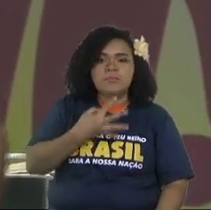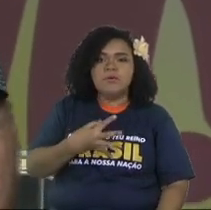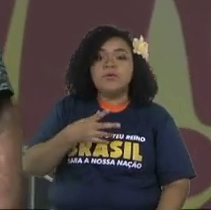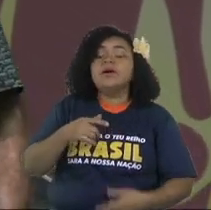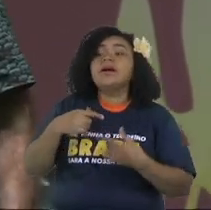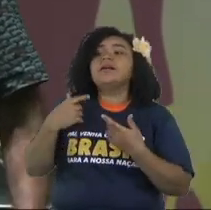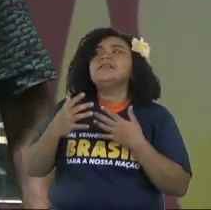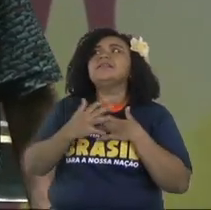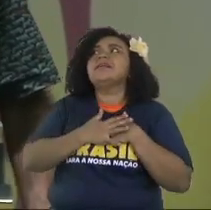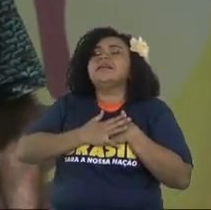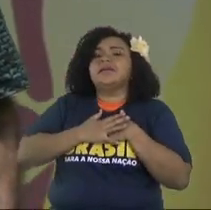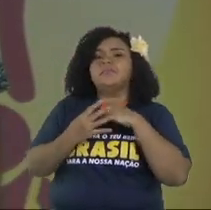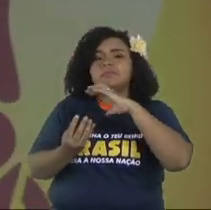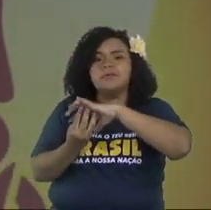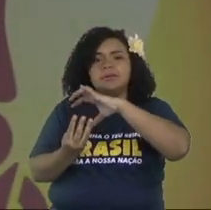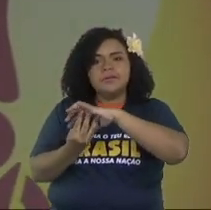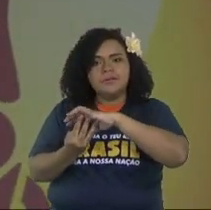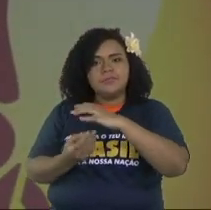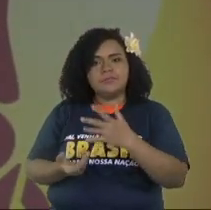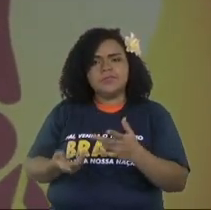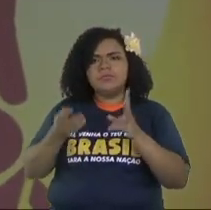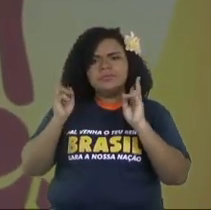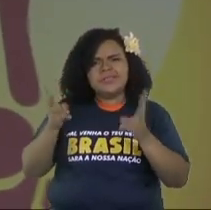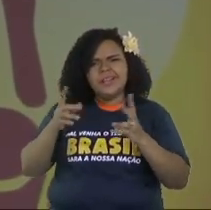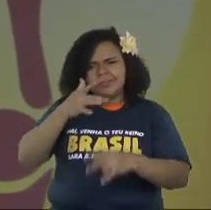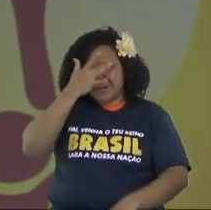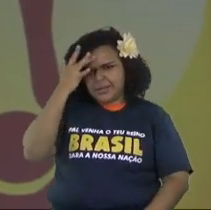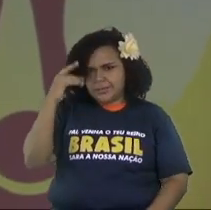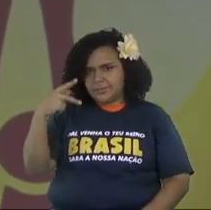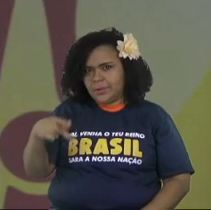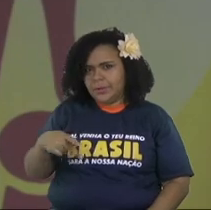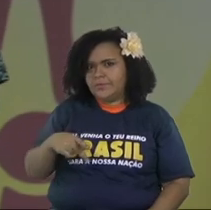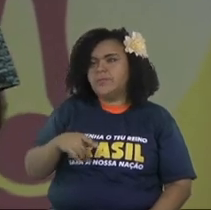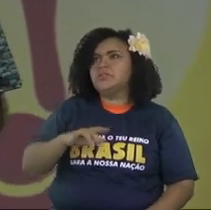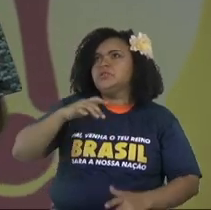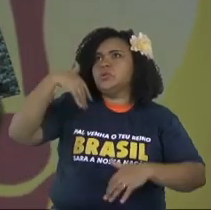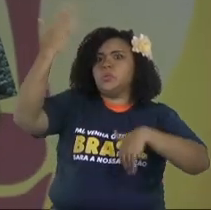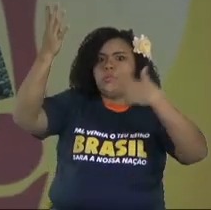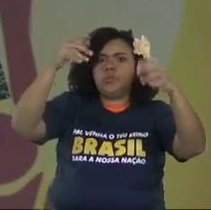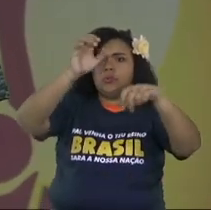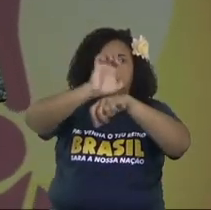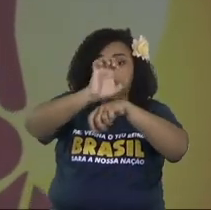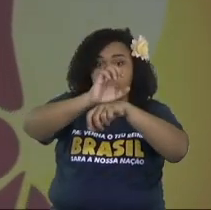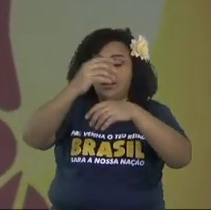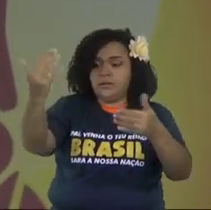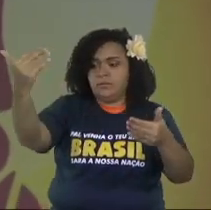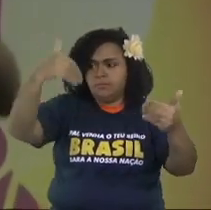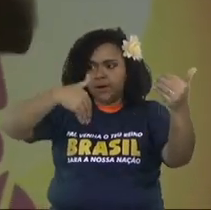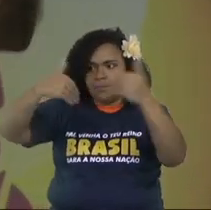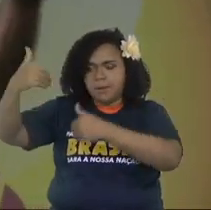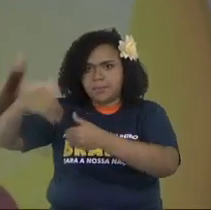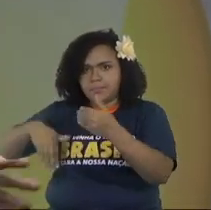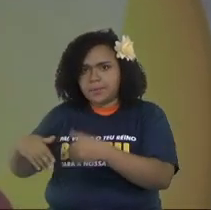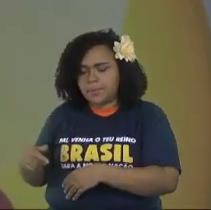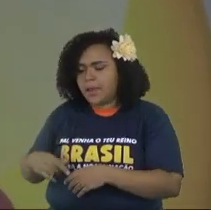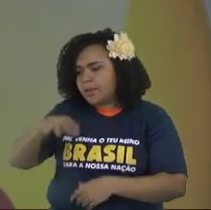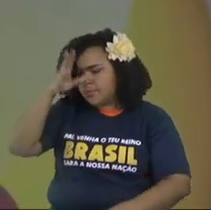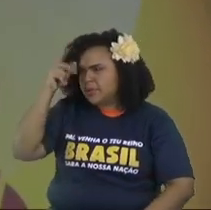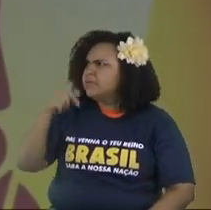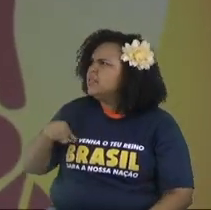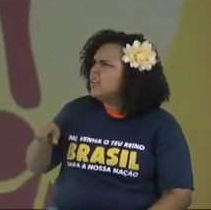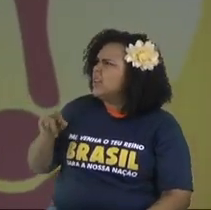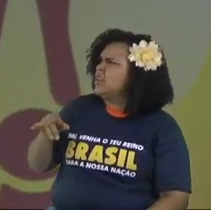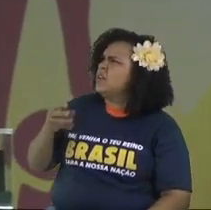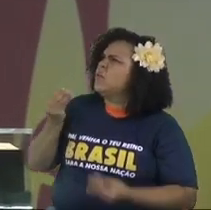pastors of big churches they asked me the congress that we do once in a year and they asked how